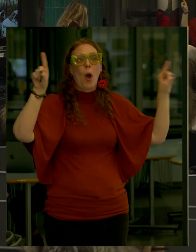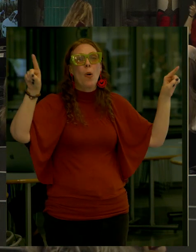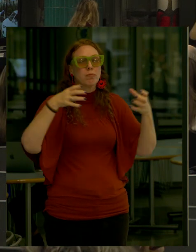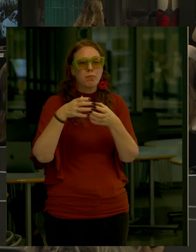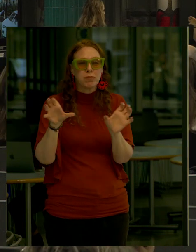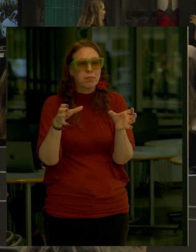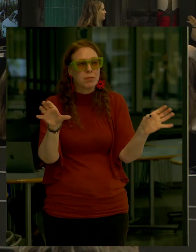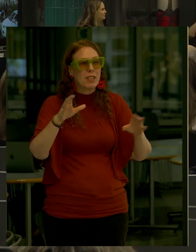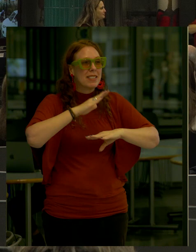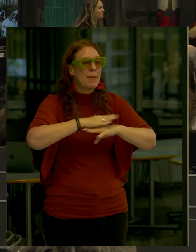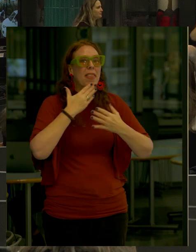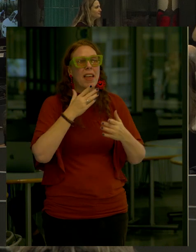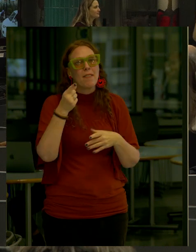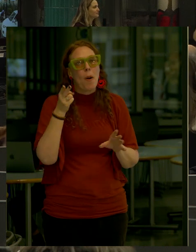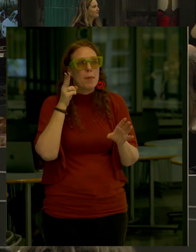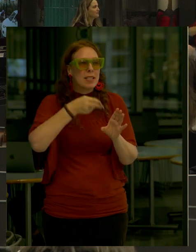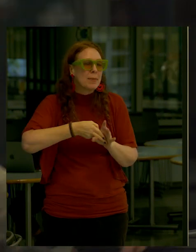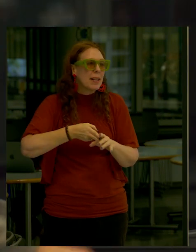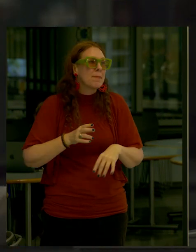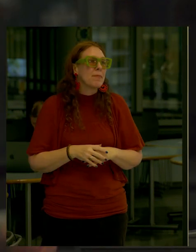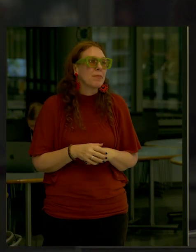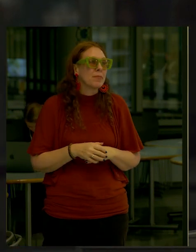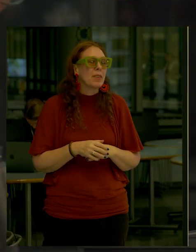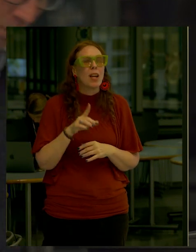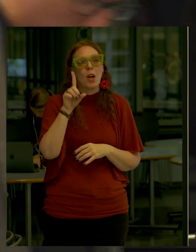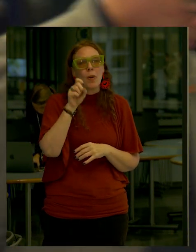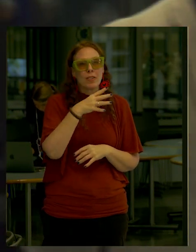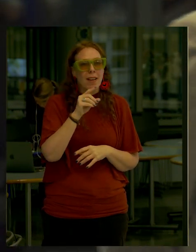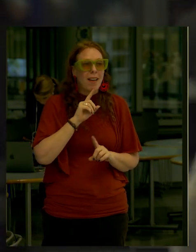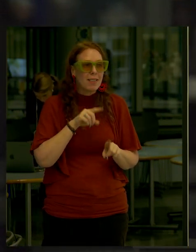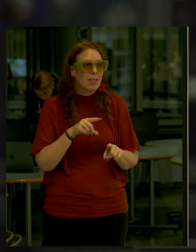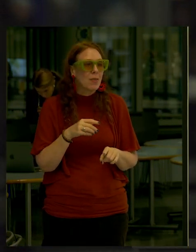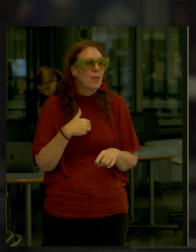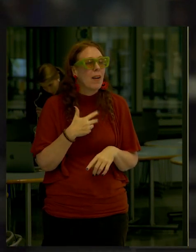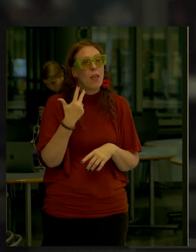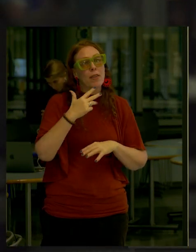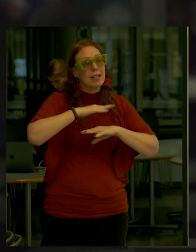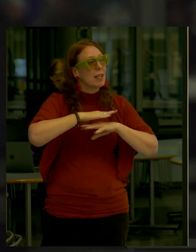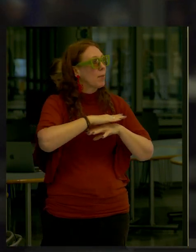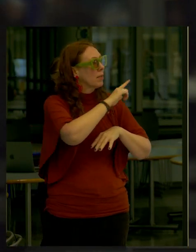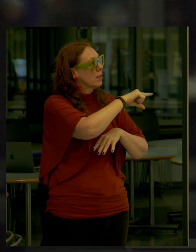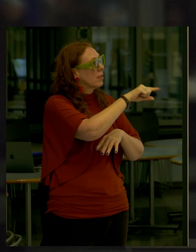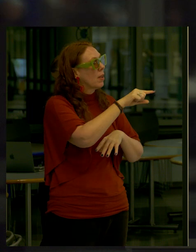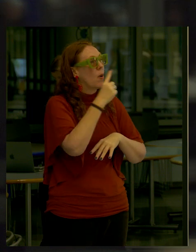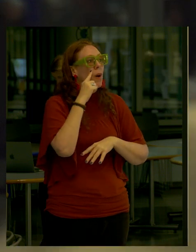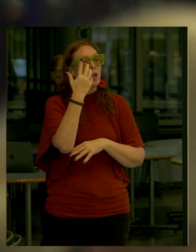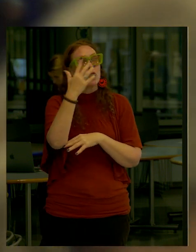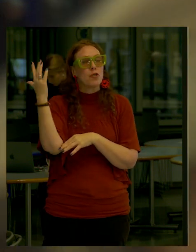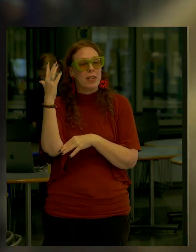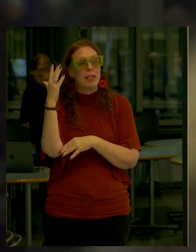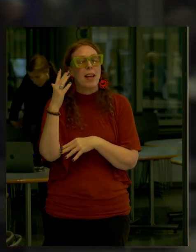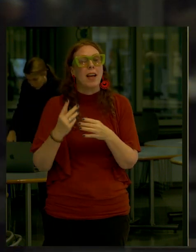Thank you everybody for participating In the Q&A We have three tables available One is tree